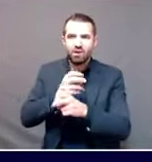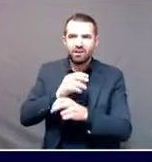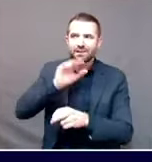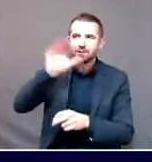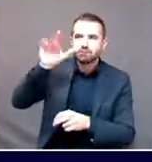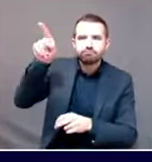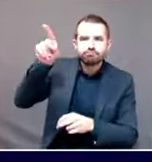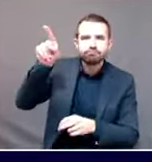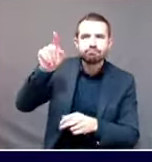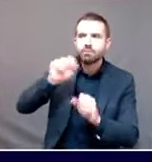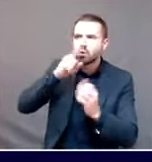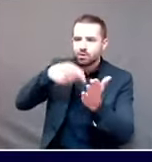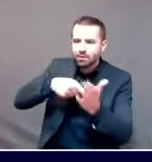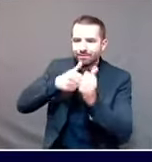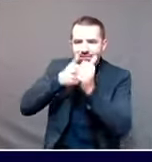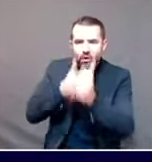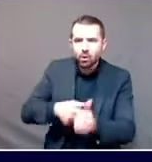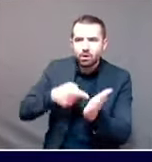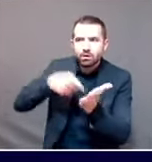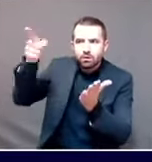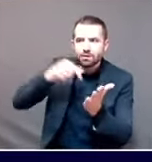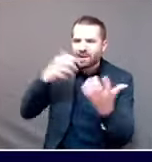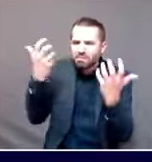I'm going to turn it over to Patty White next.